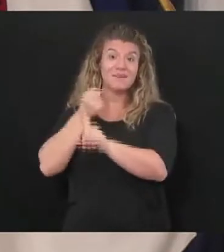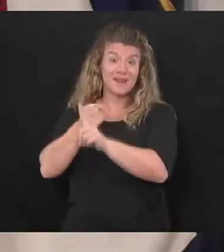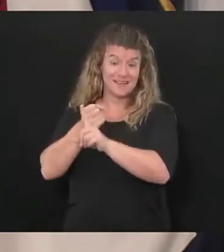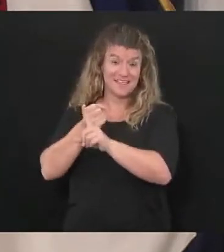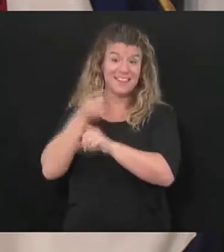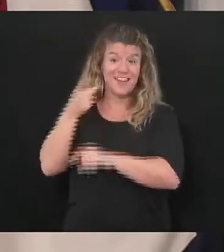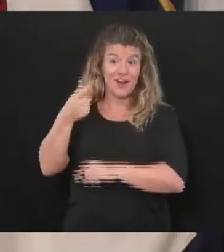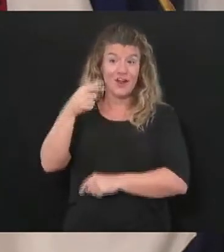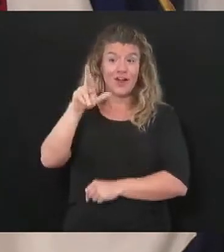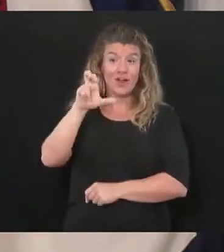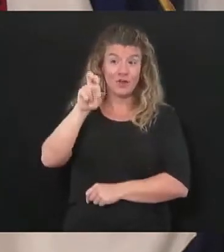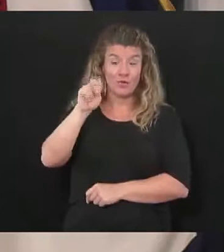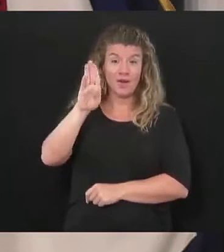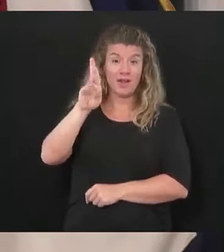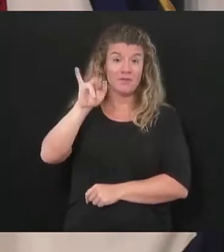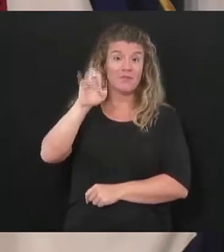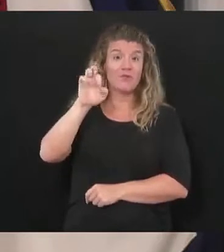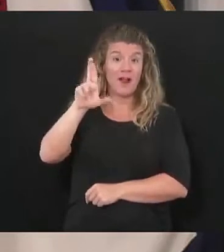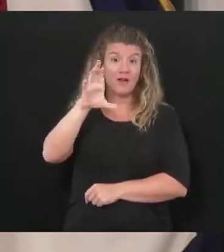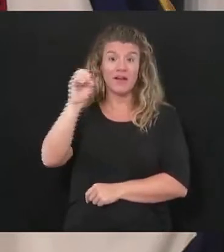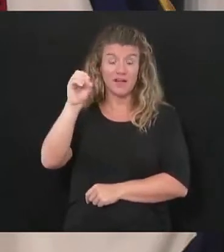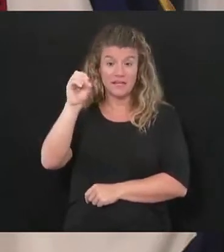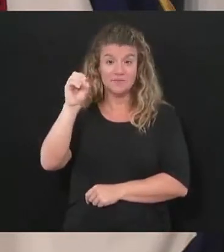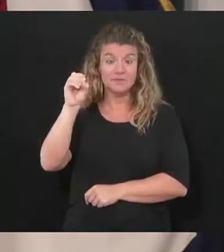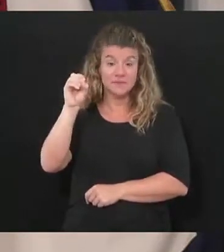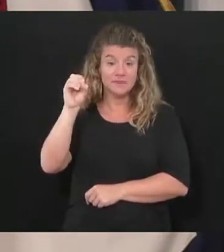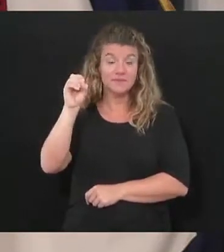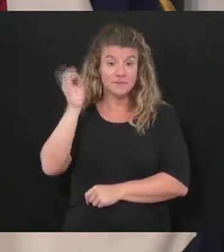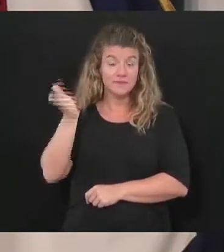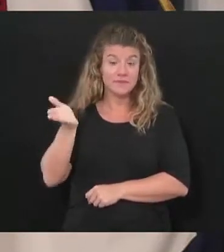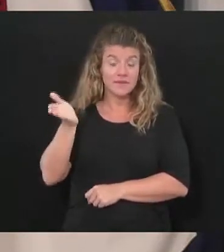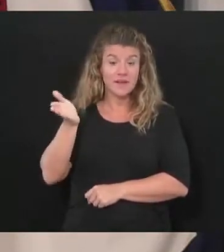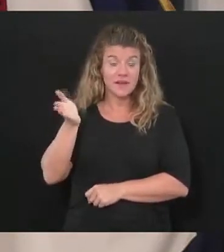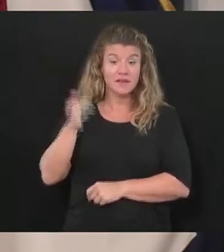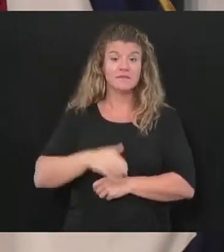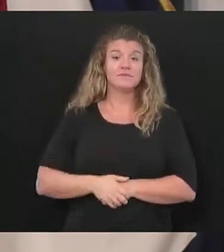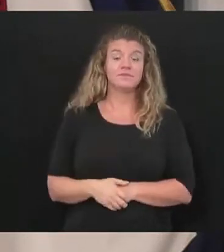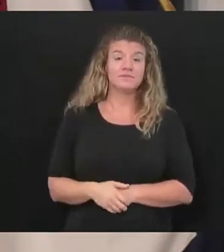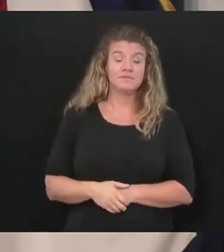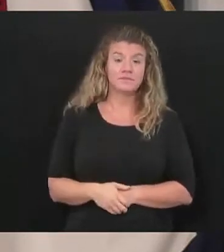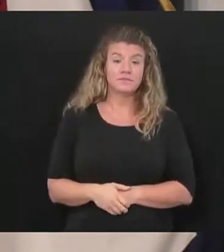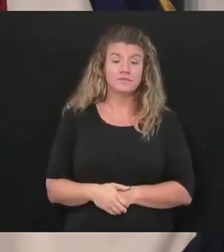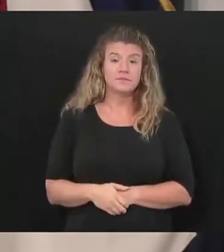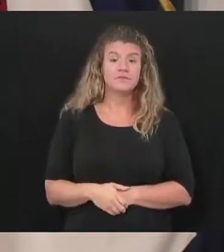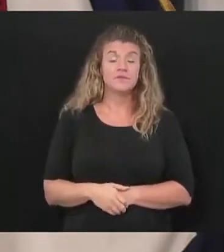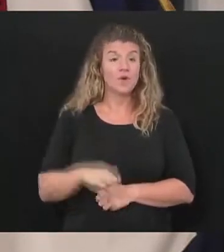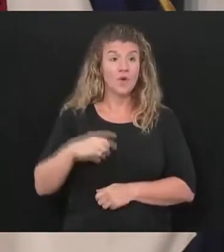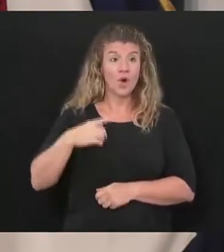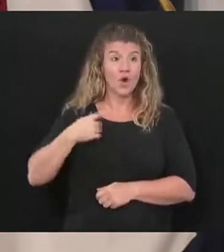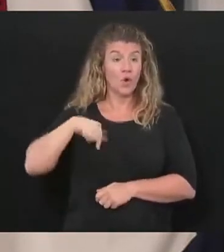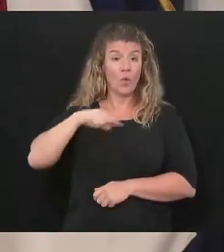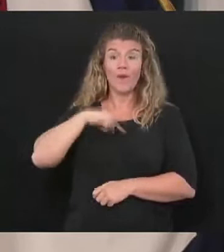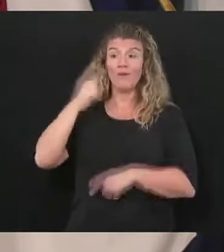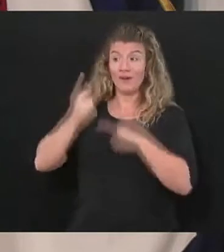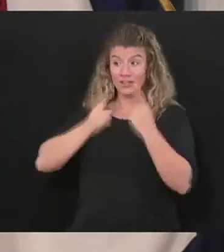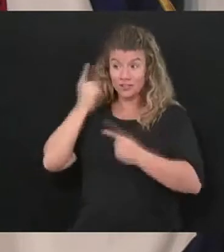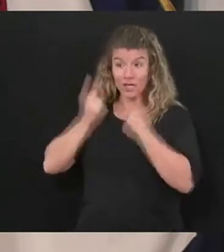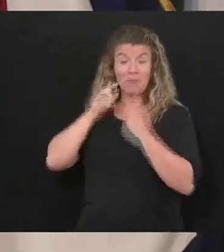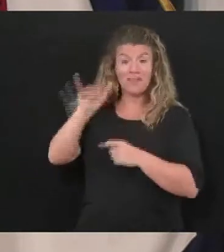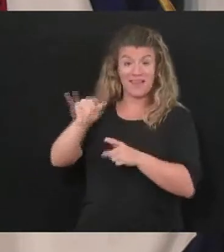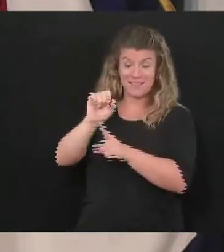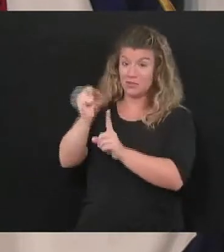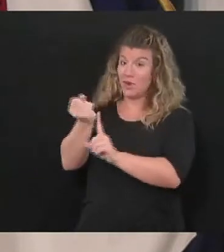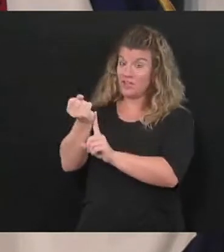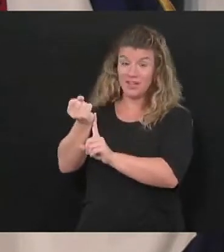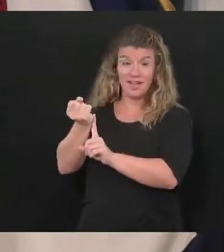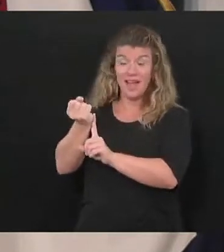County. And, you know, as we were very concerned, and I said right off